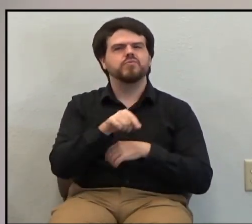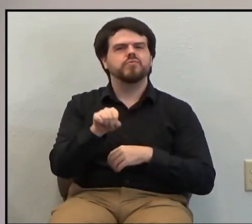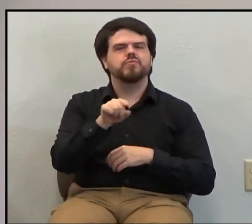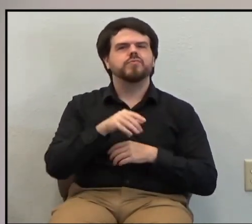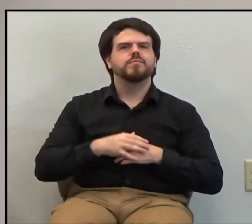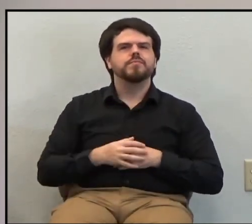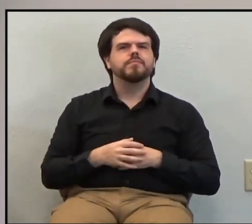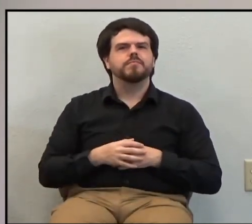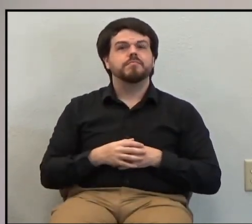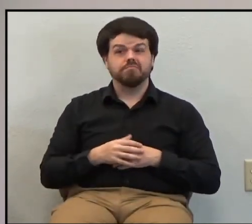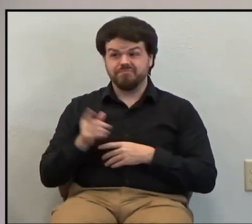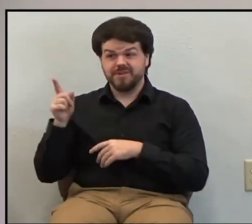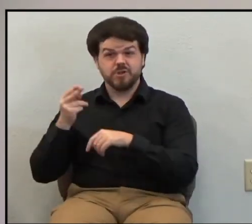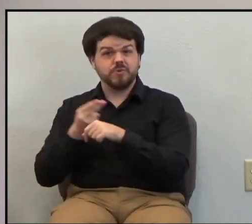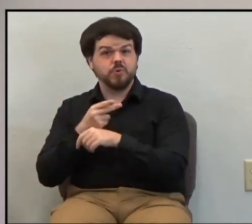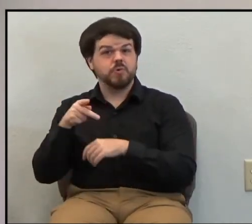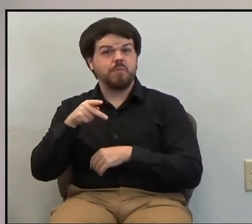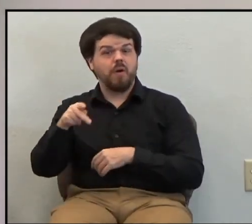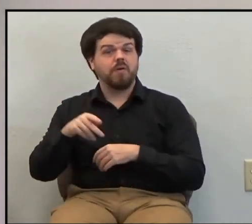He used Paul.